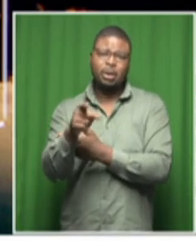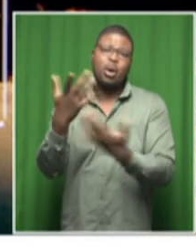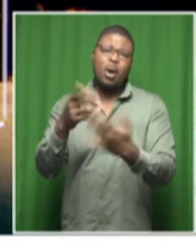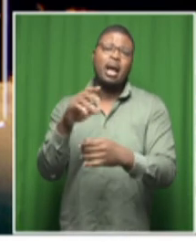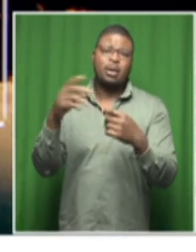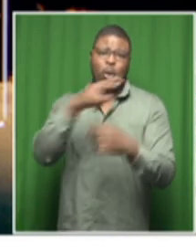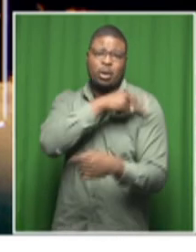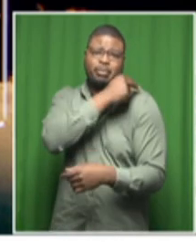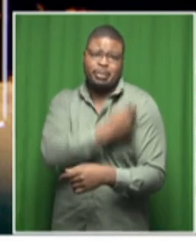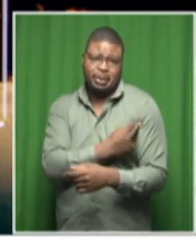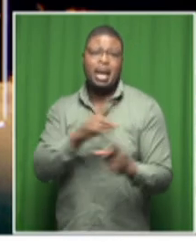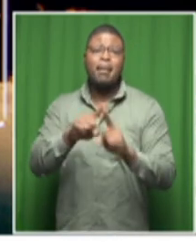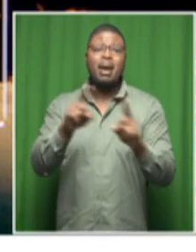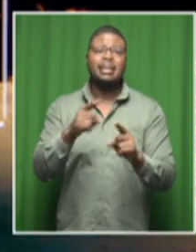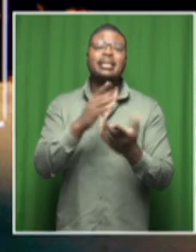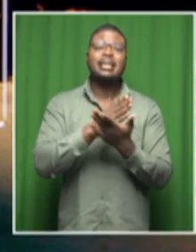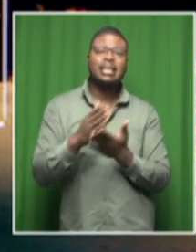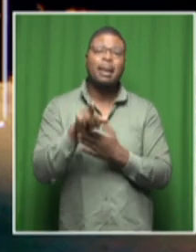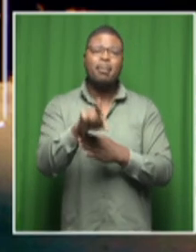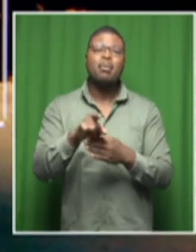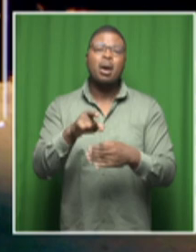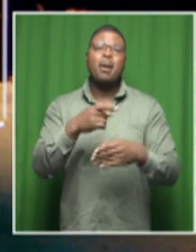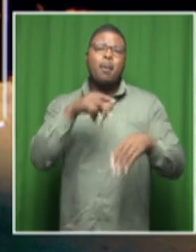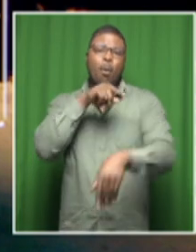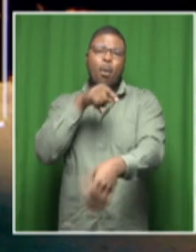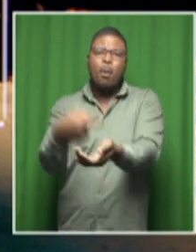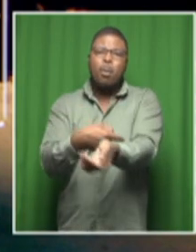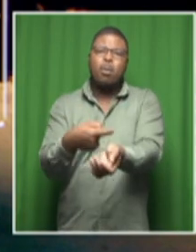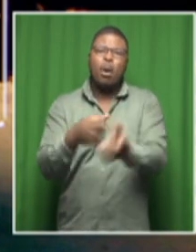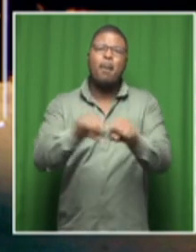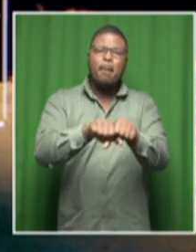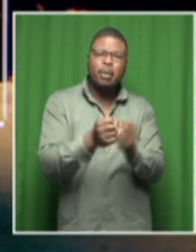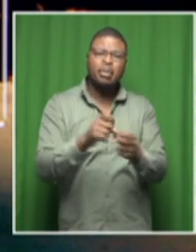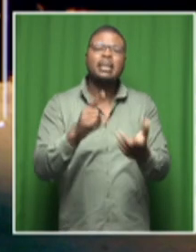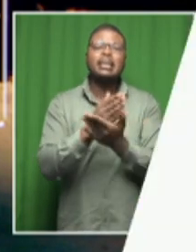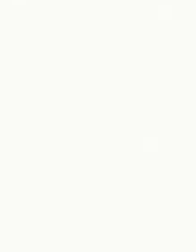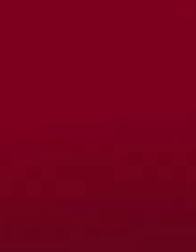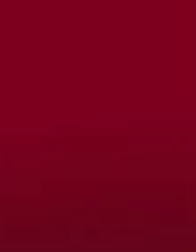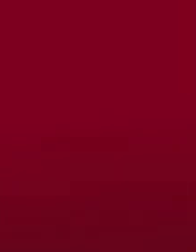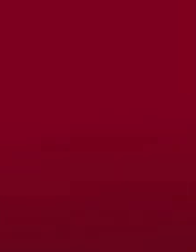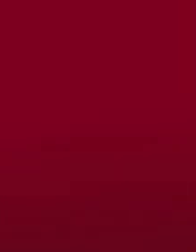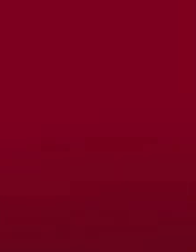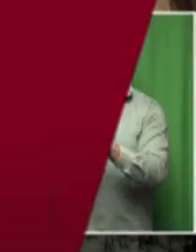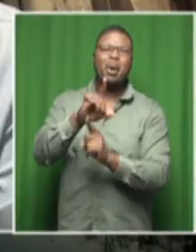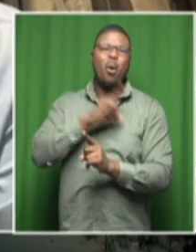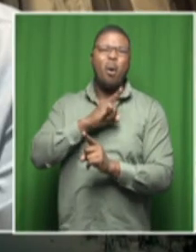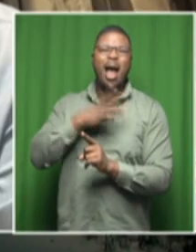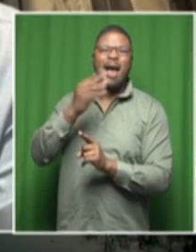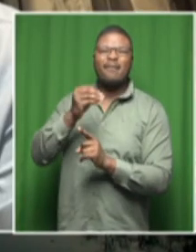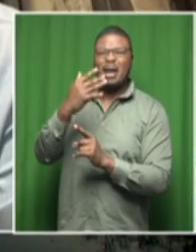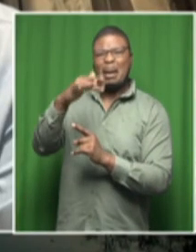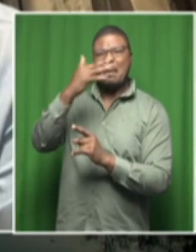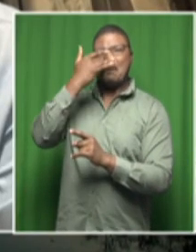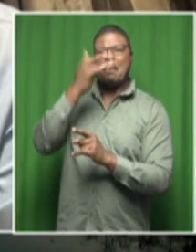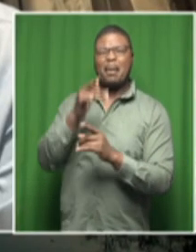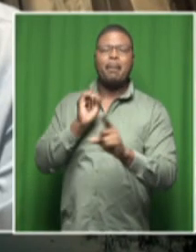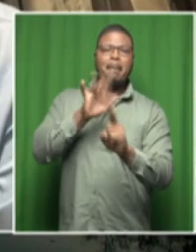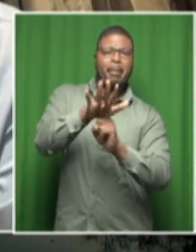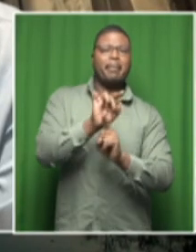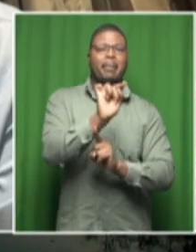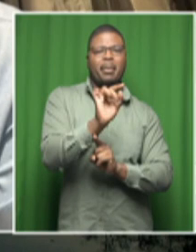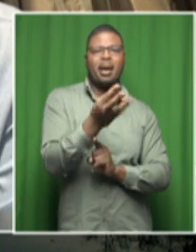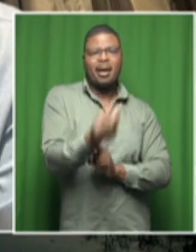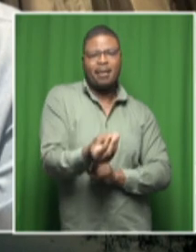fractures. For the latest on the situation there we are now joined by the MEC responsible for cooperative governance and traditional affairs in the Free State